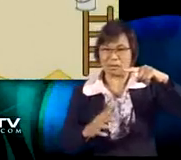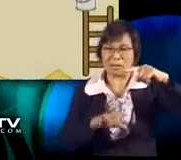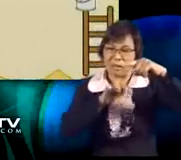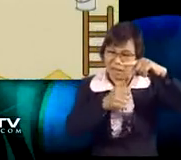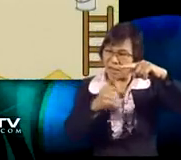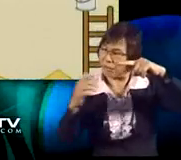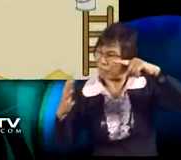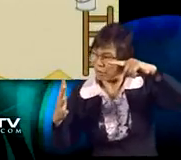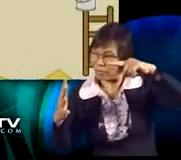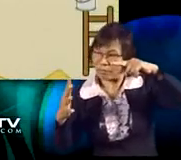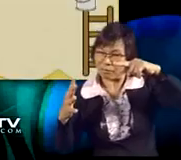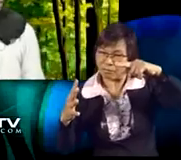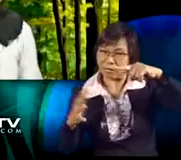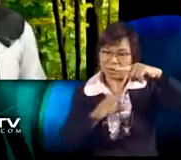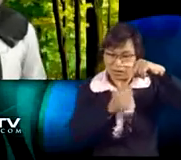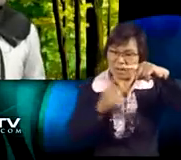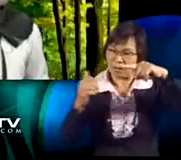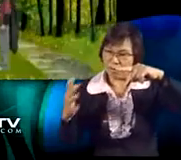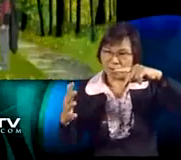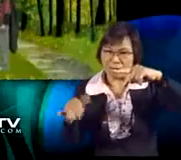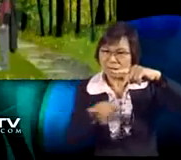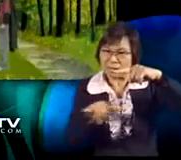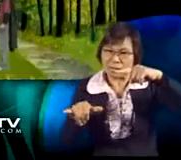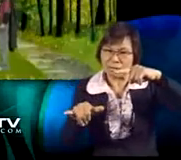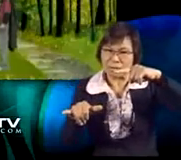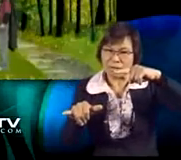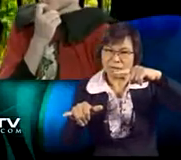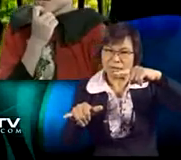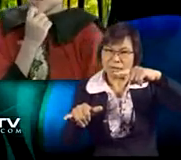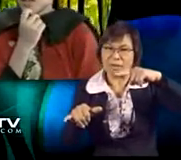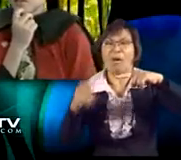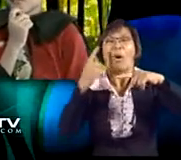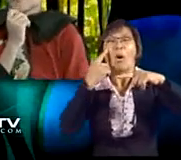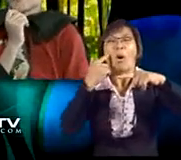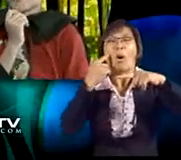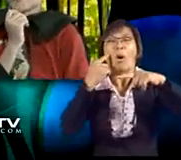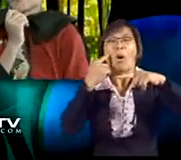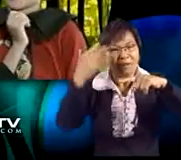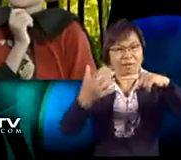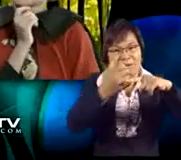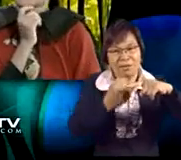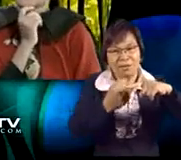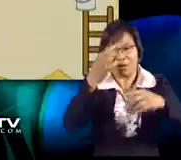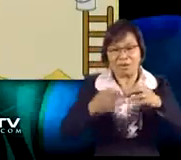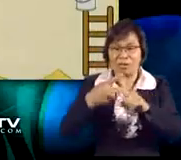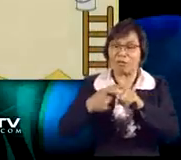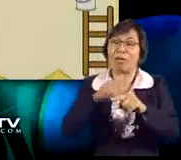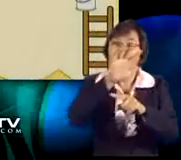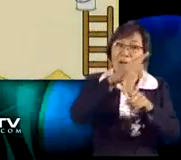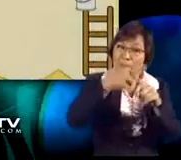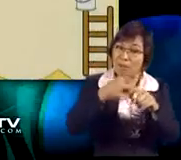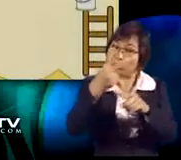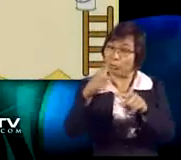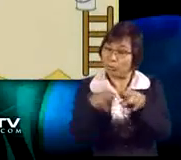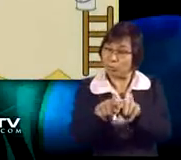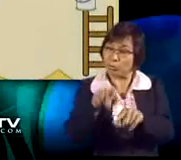We have 10 and 5. So, 10 and 5. 10 and 5. Ah!